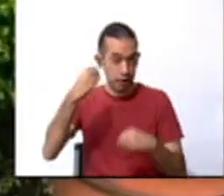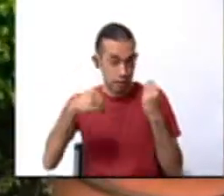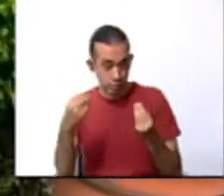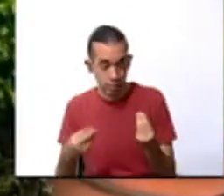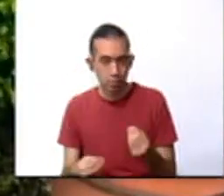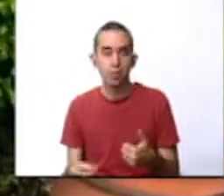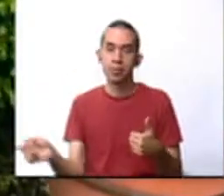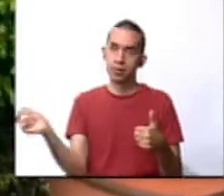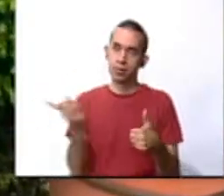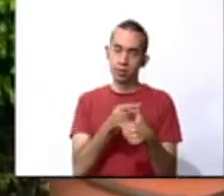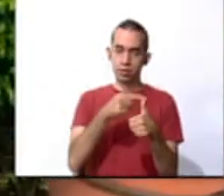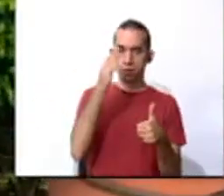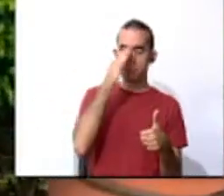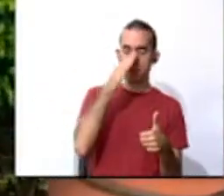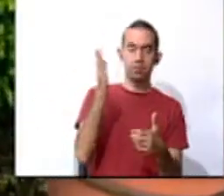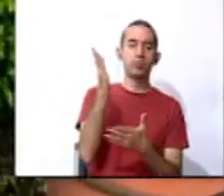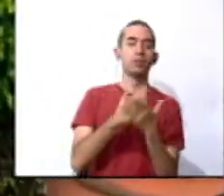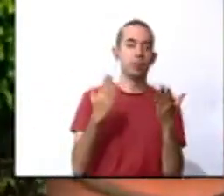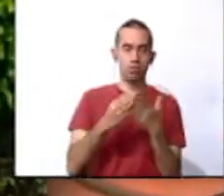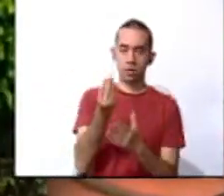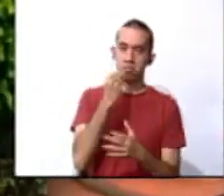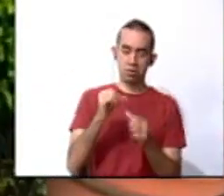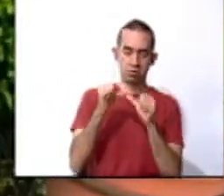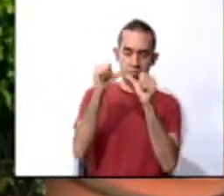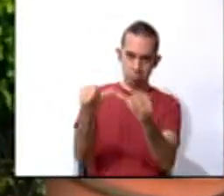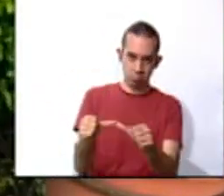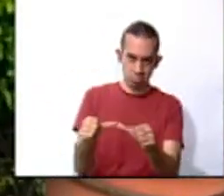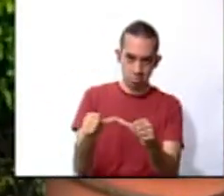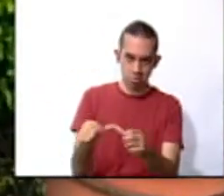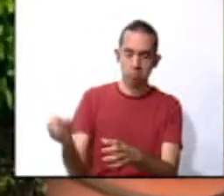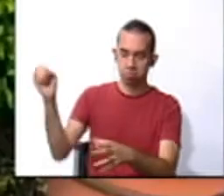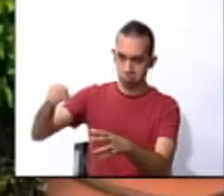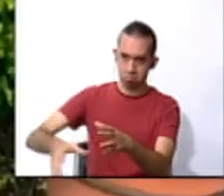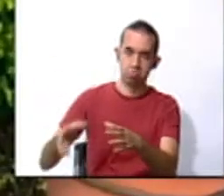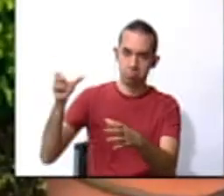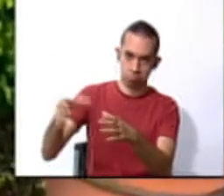Fair. My mother put some non-perishable food in the emergency kit.